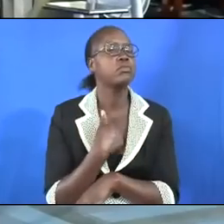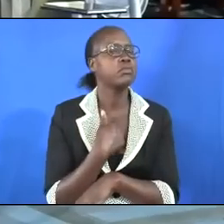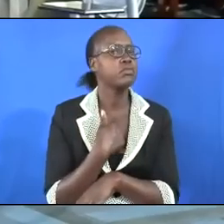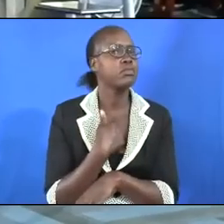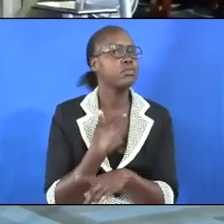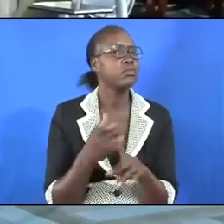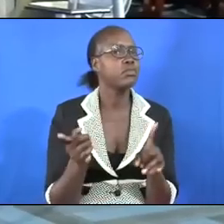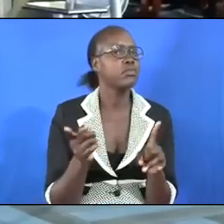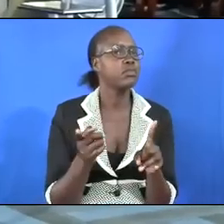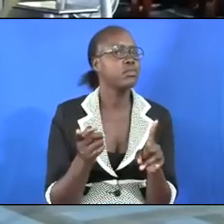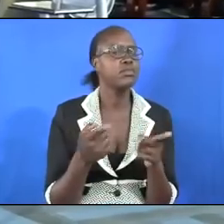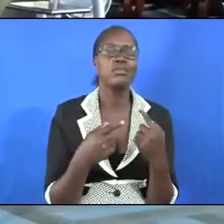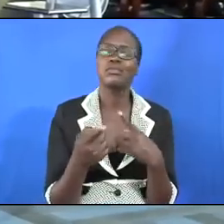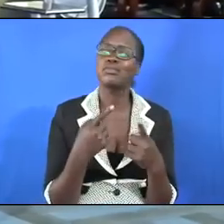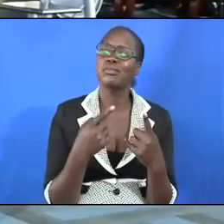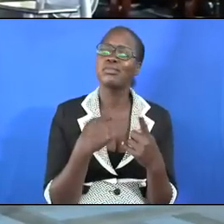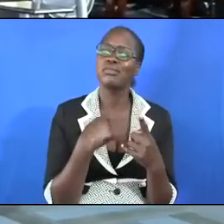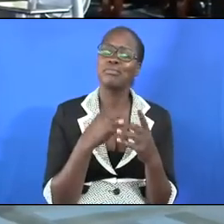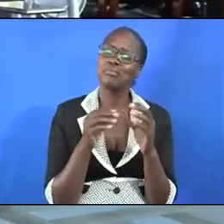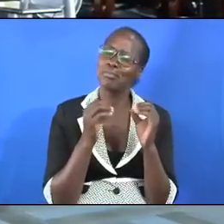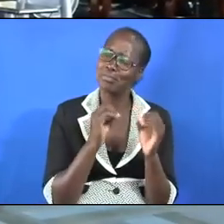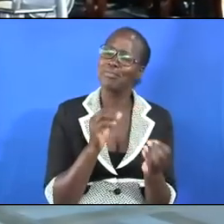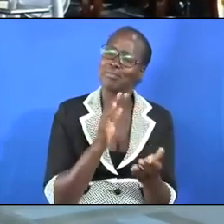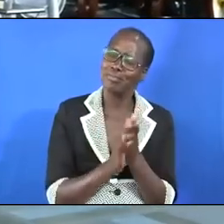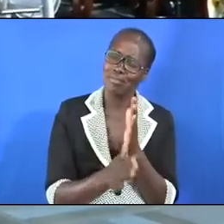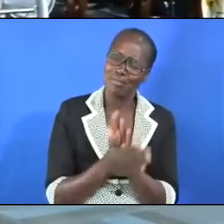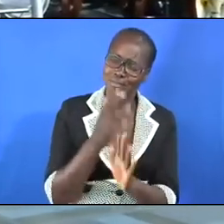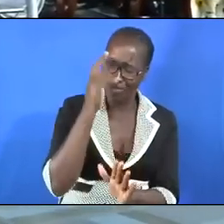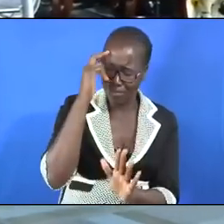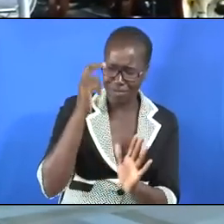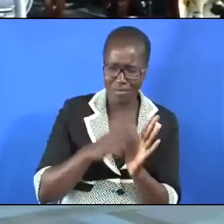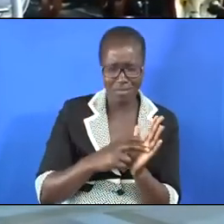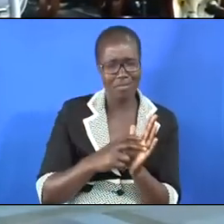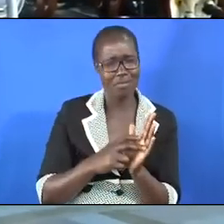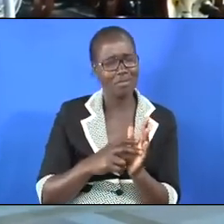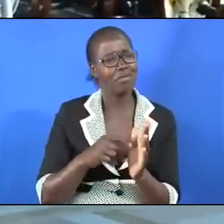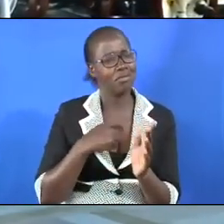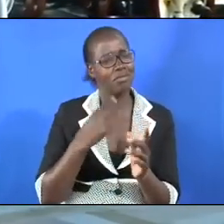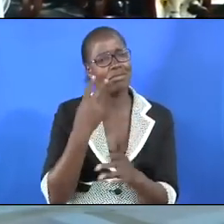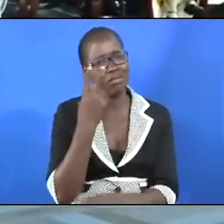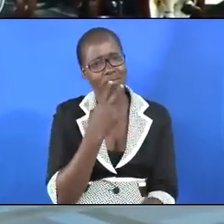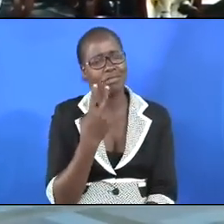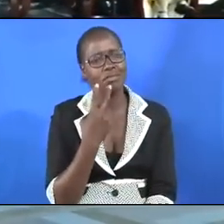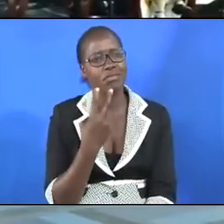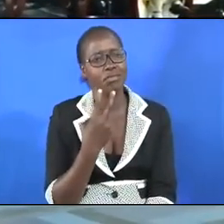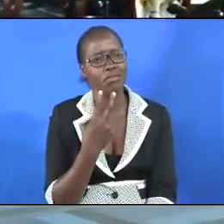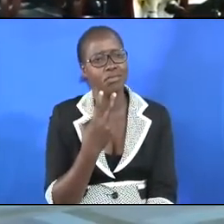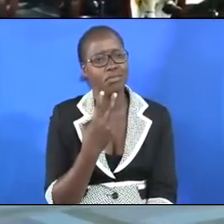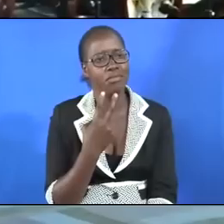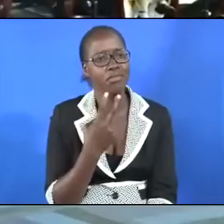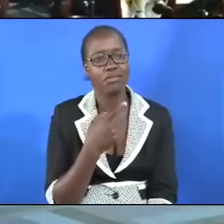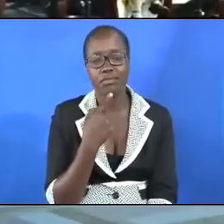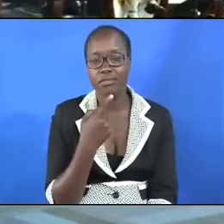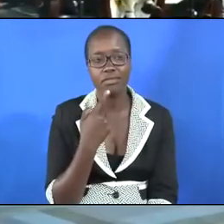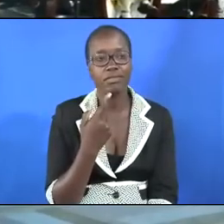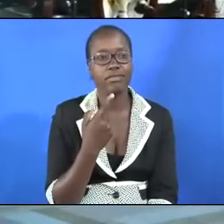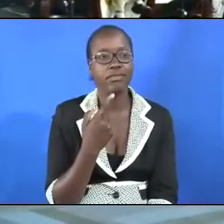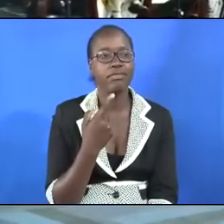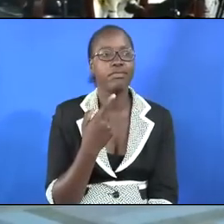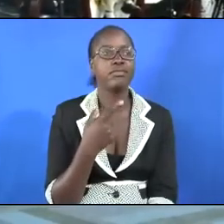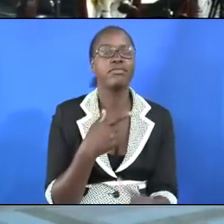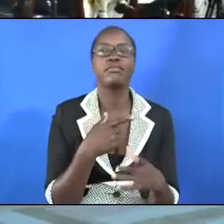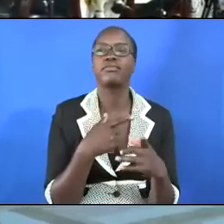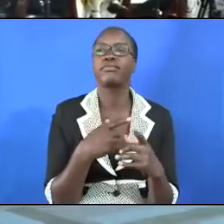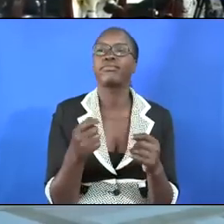but he has not even come to me he has not recognized the type of person that I am he simply sent a servant to come